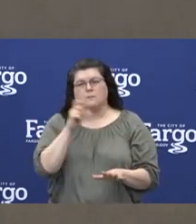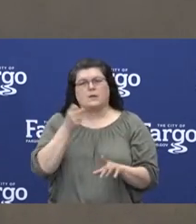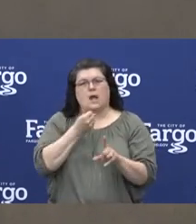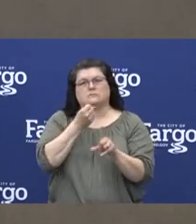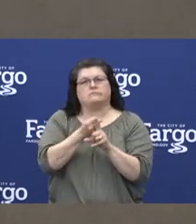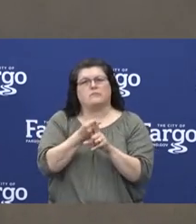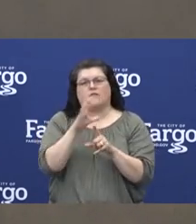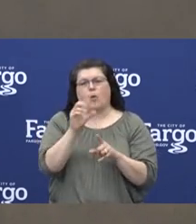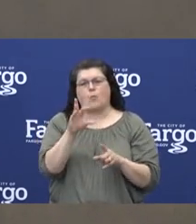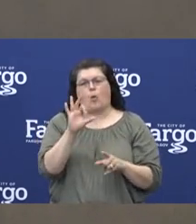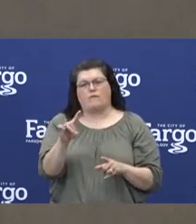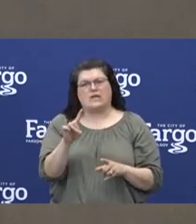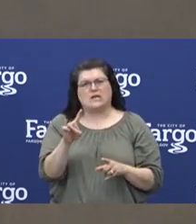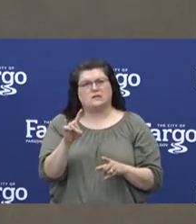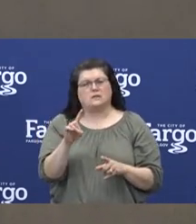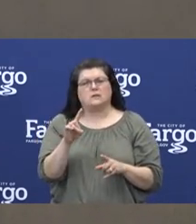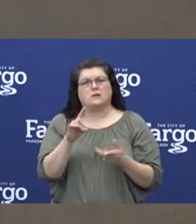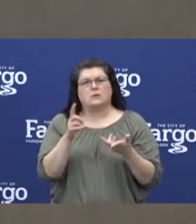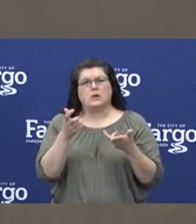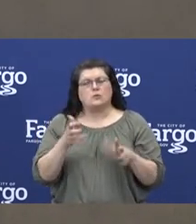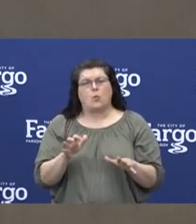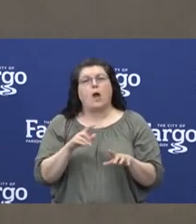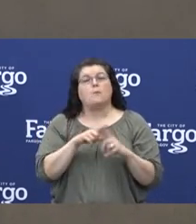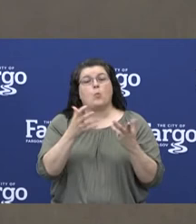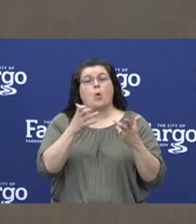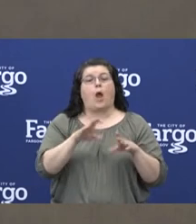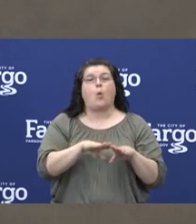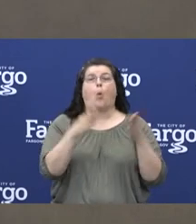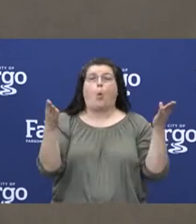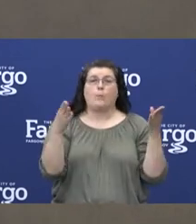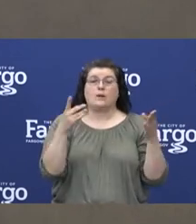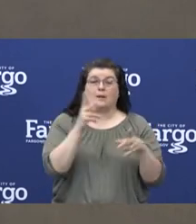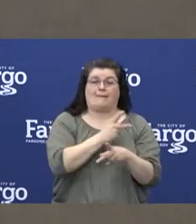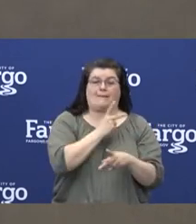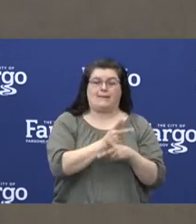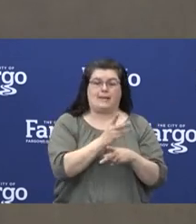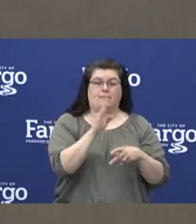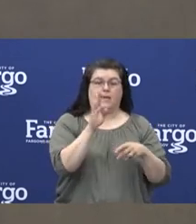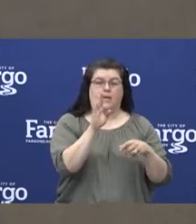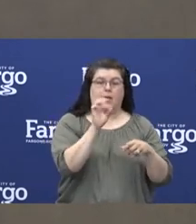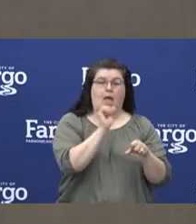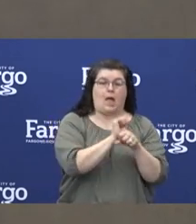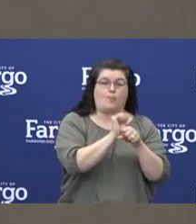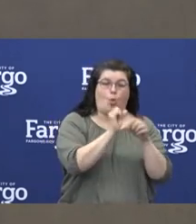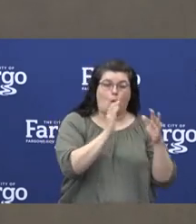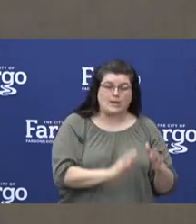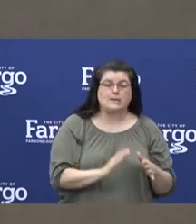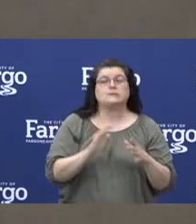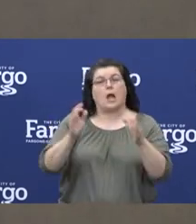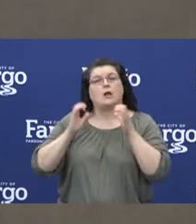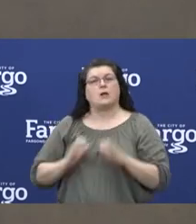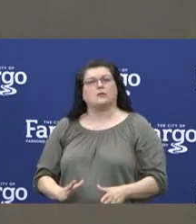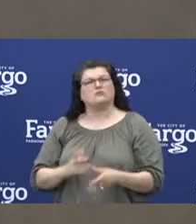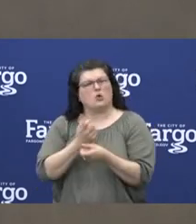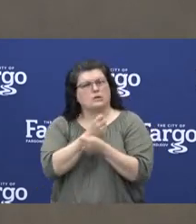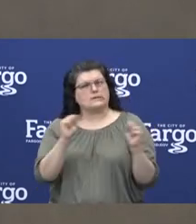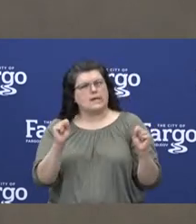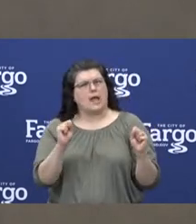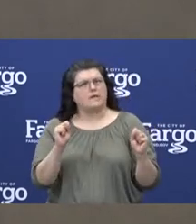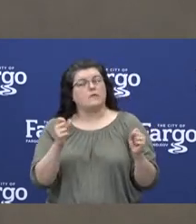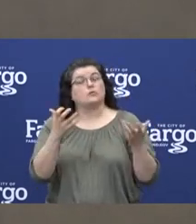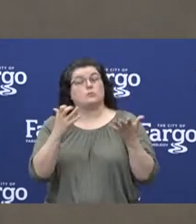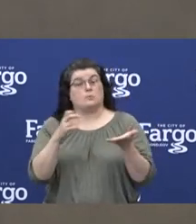but to remain open while keeping their employees as well as their customers and patrons safe. That includes